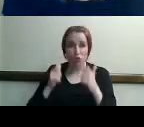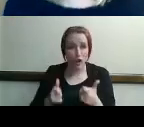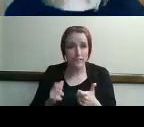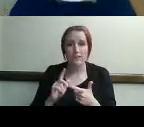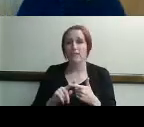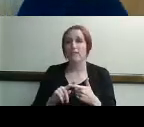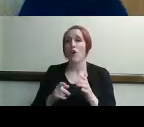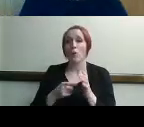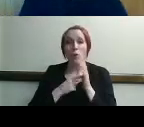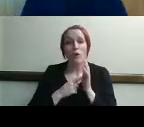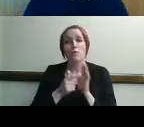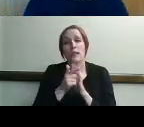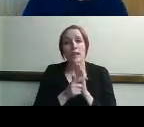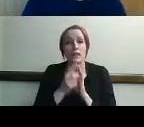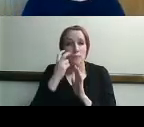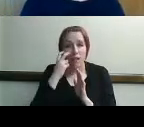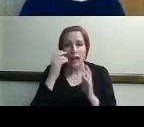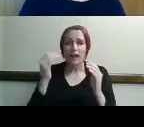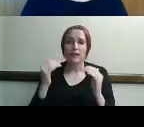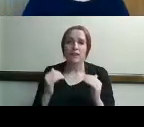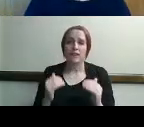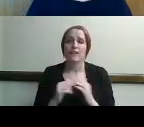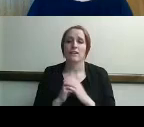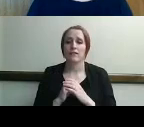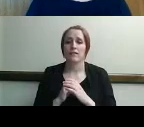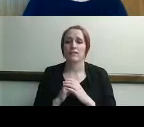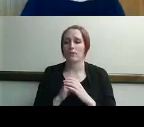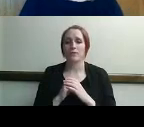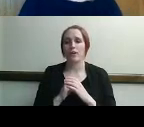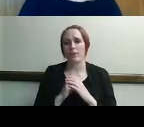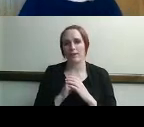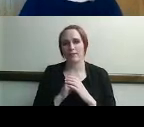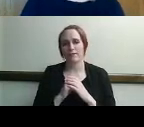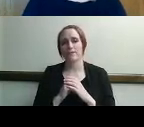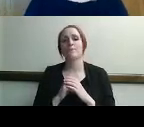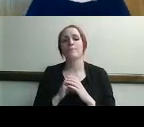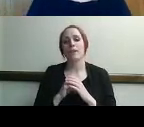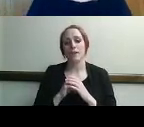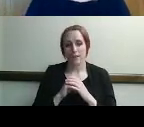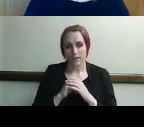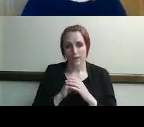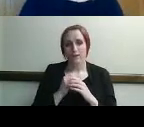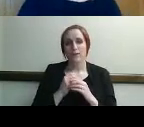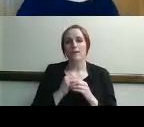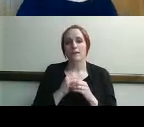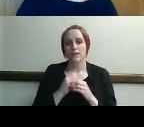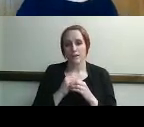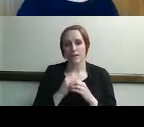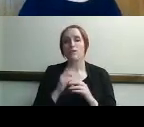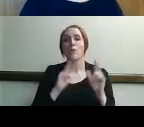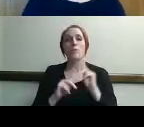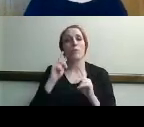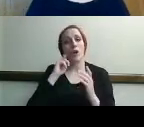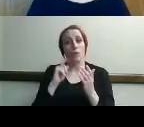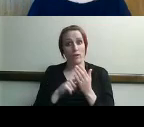um and the eye exam is needed that was from jerry so people are realizing that they